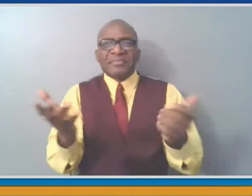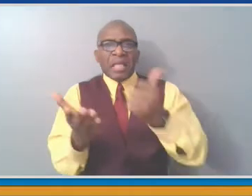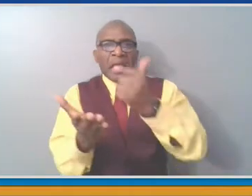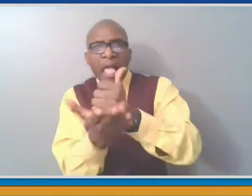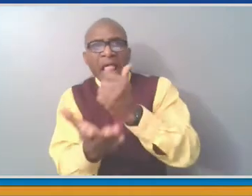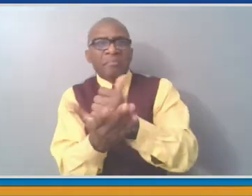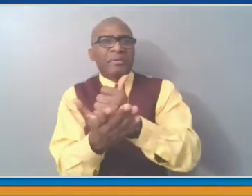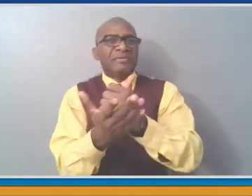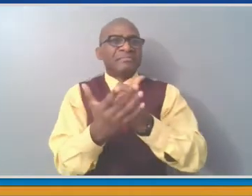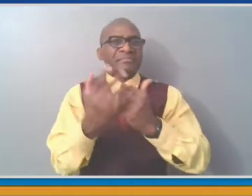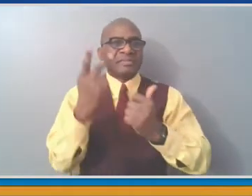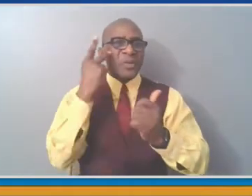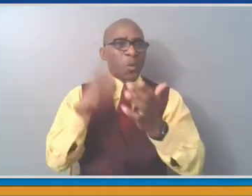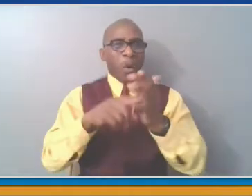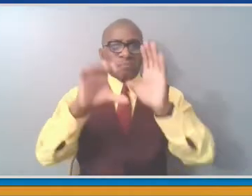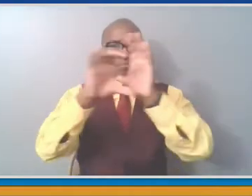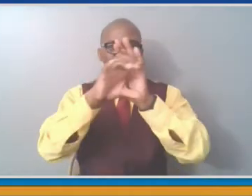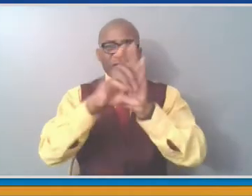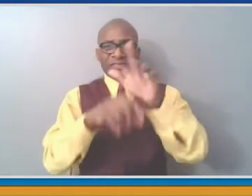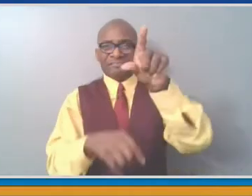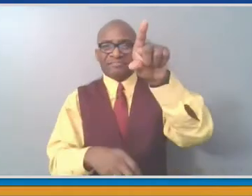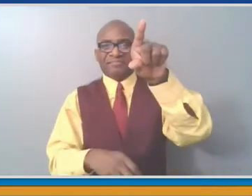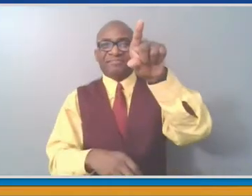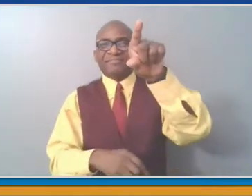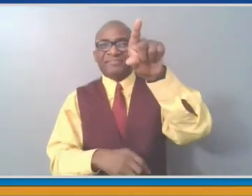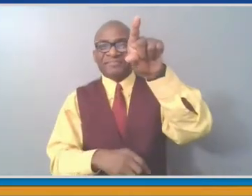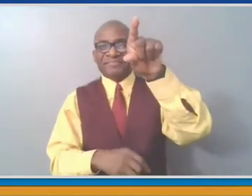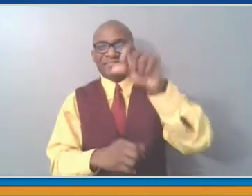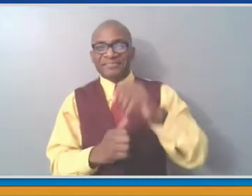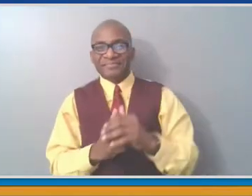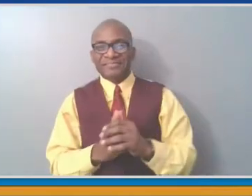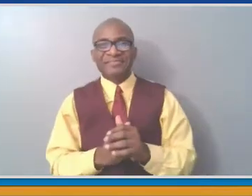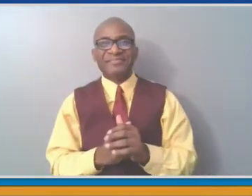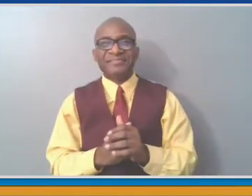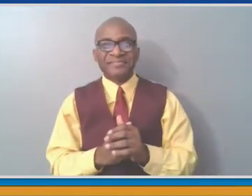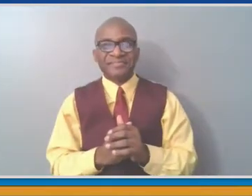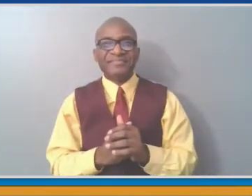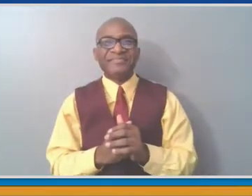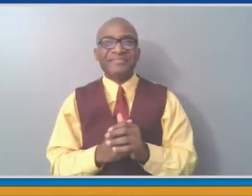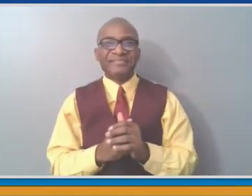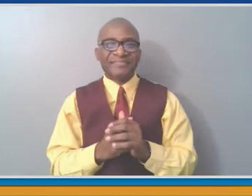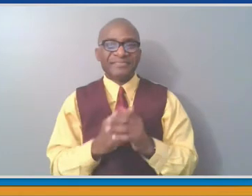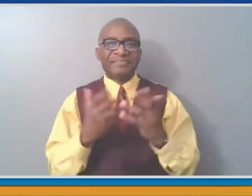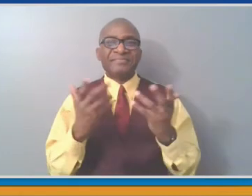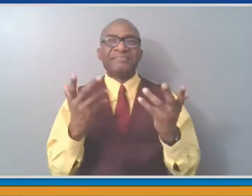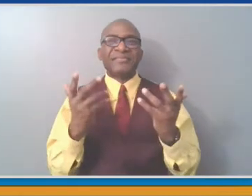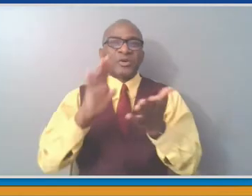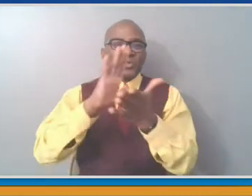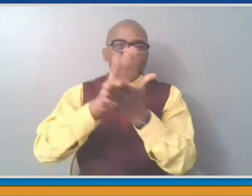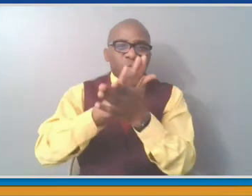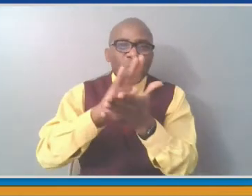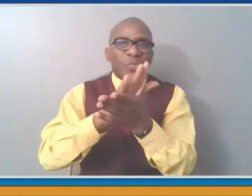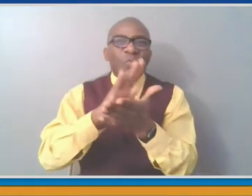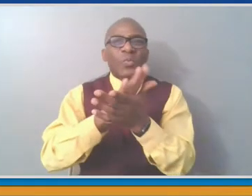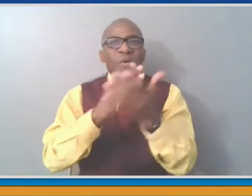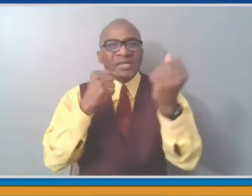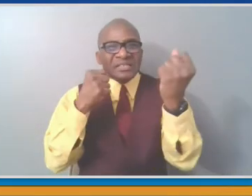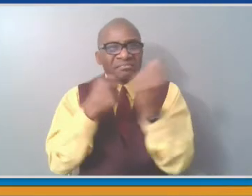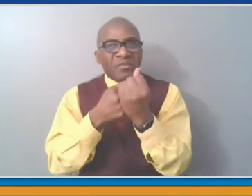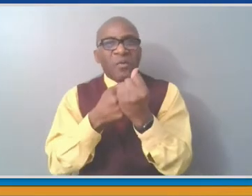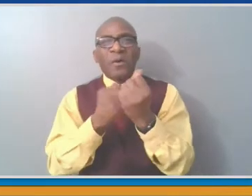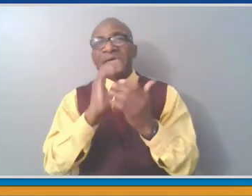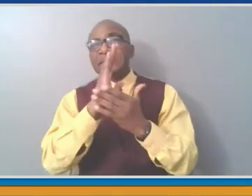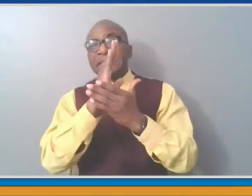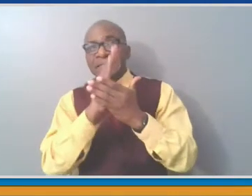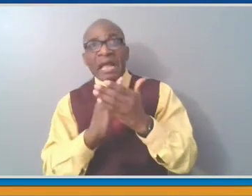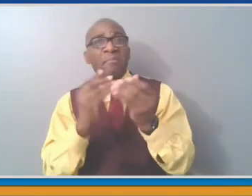we try to help provide to schools some of the resources they need. Some of it is technical resources that come out of our Department of Health, people